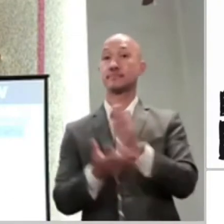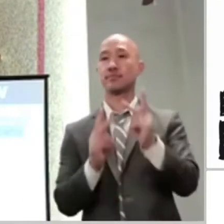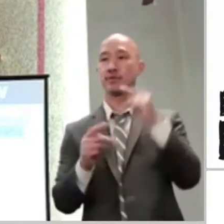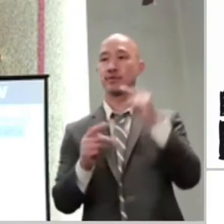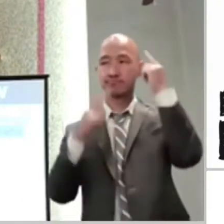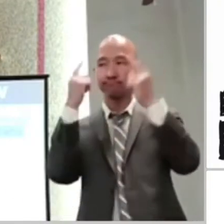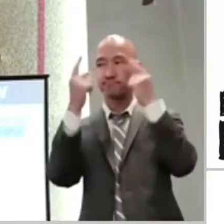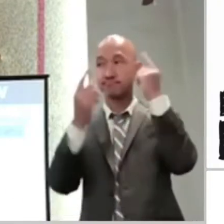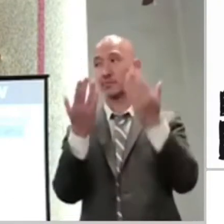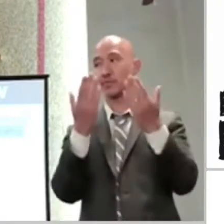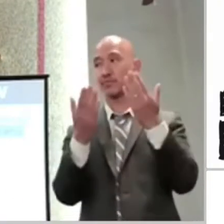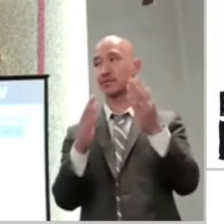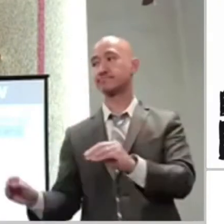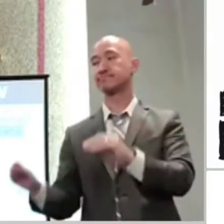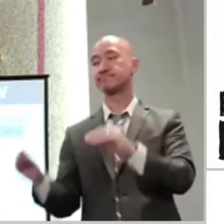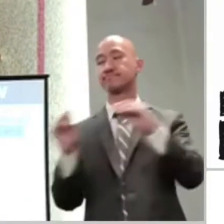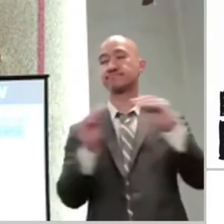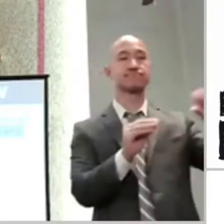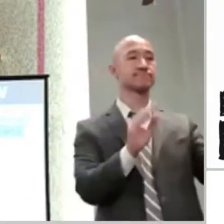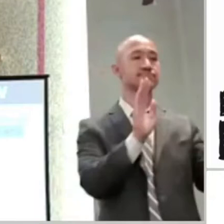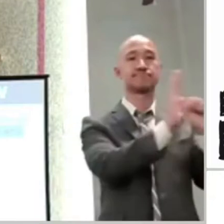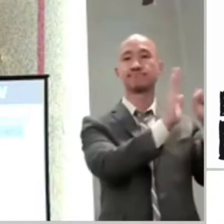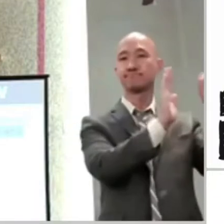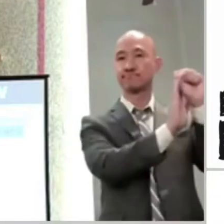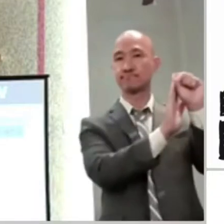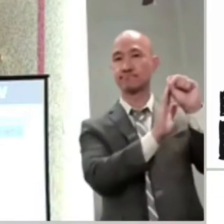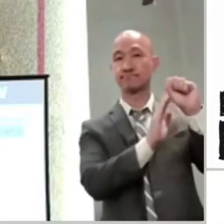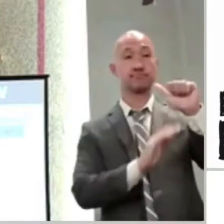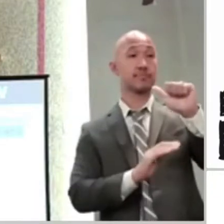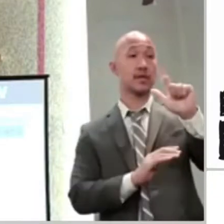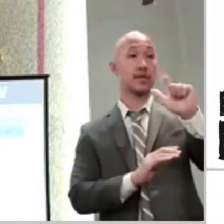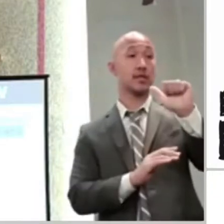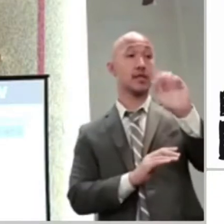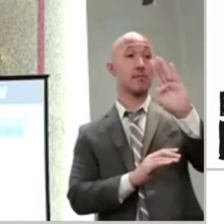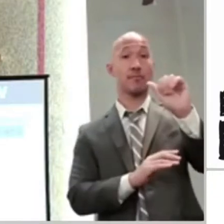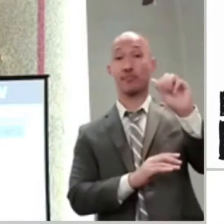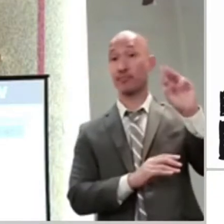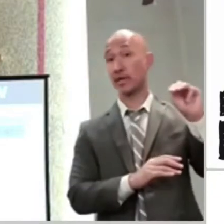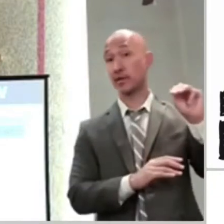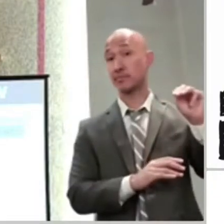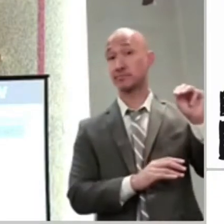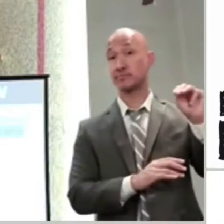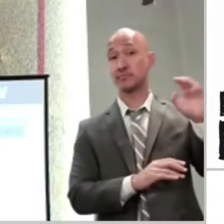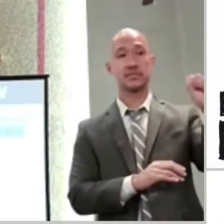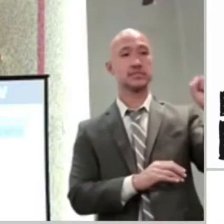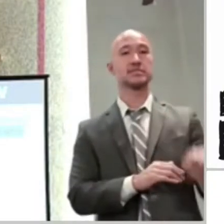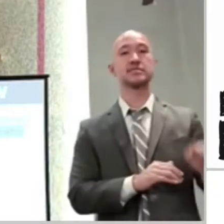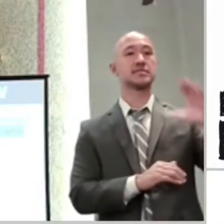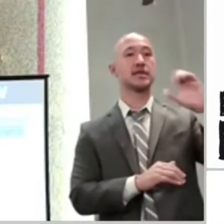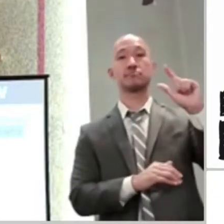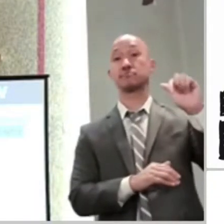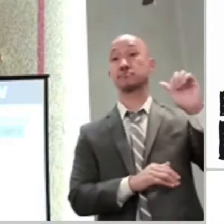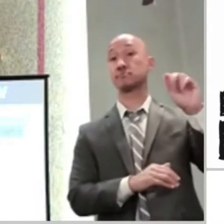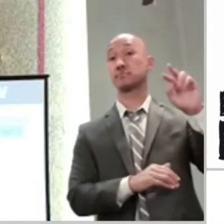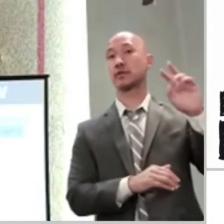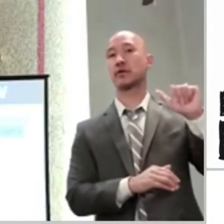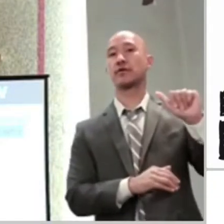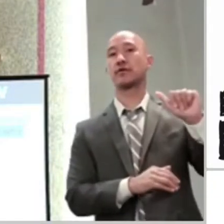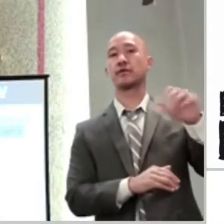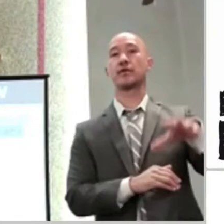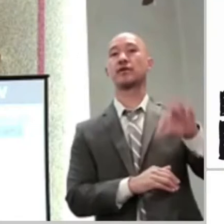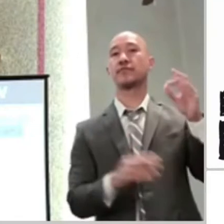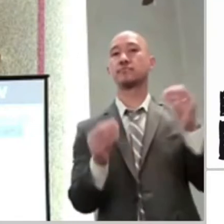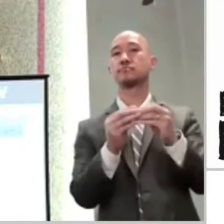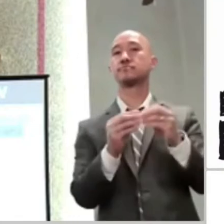Not Alabama either. There is no mountaintop here. We're in the valley right now.